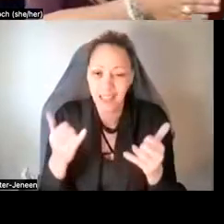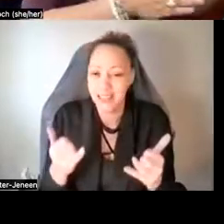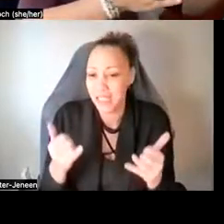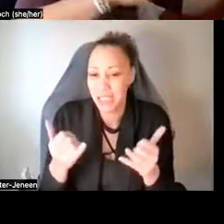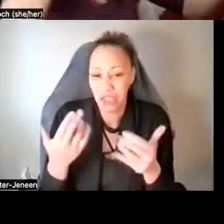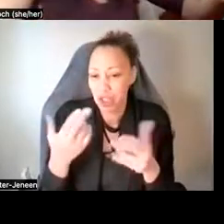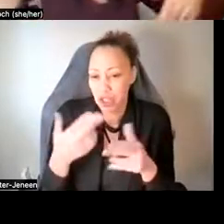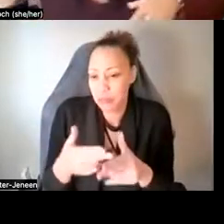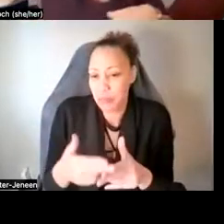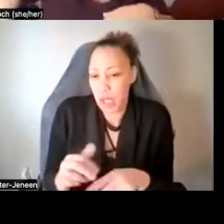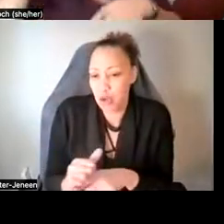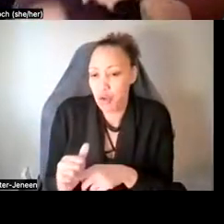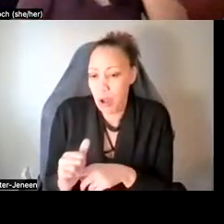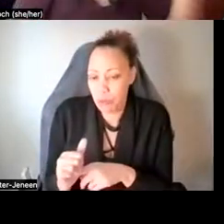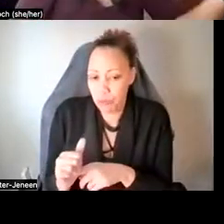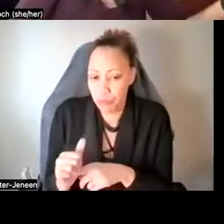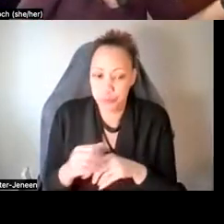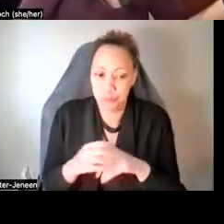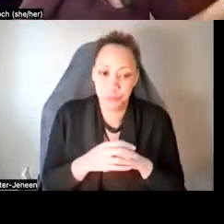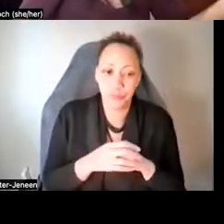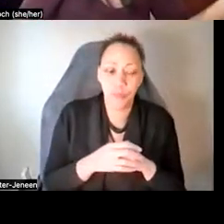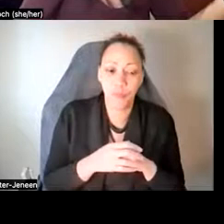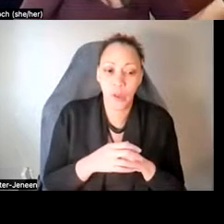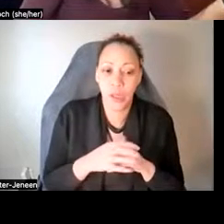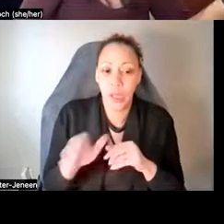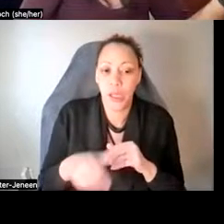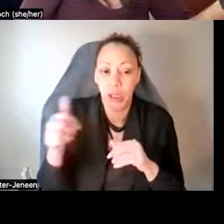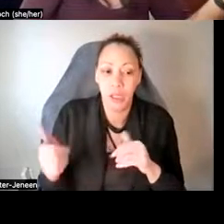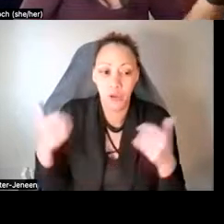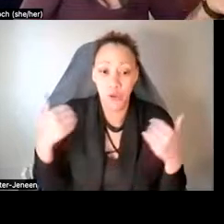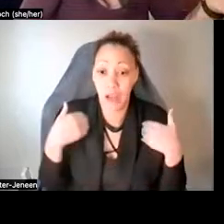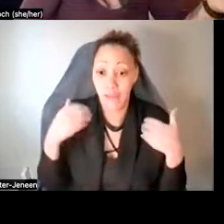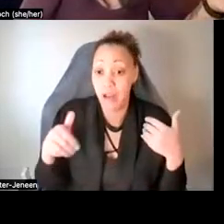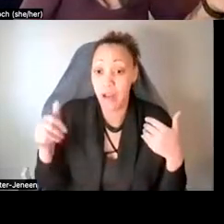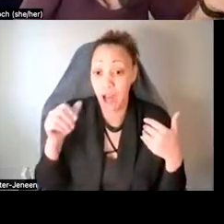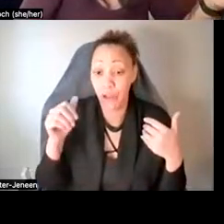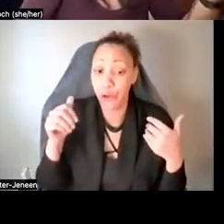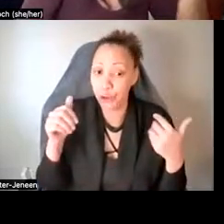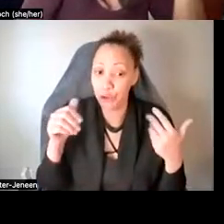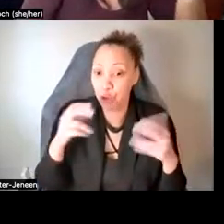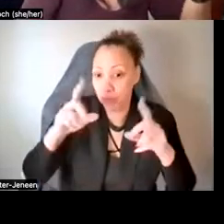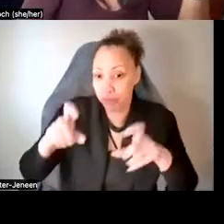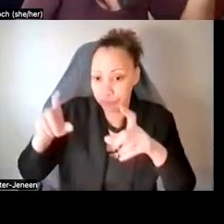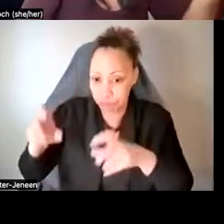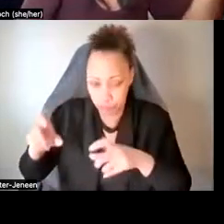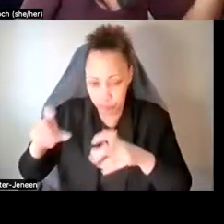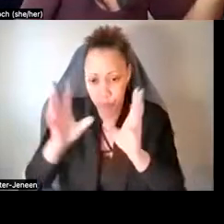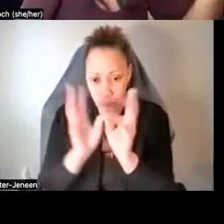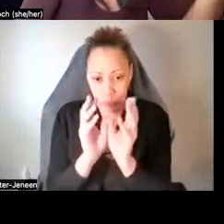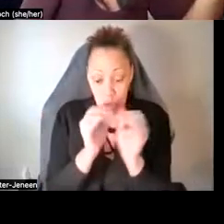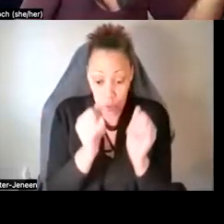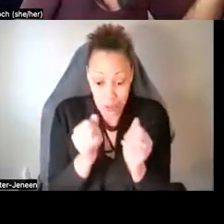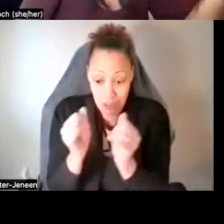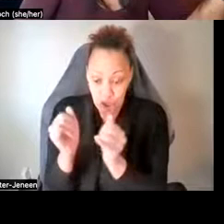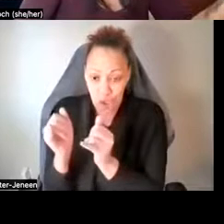short-term experience. Um, but then you get another experimental session and then more integration sessions. And again, each of these sessions are